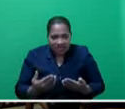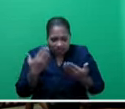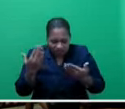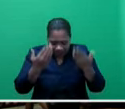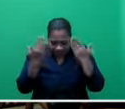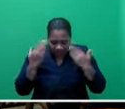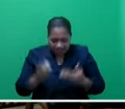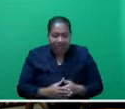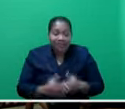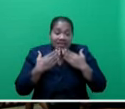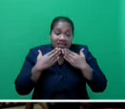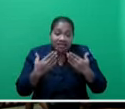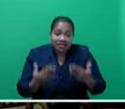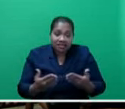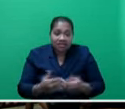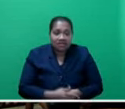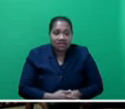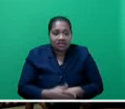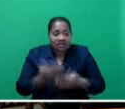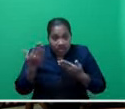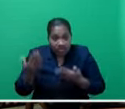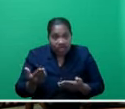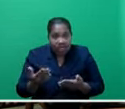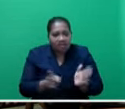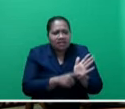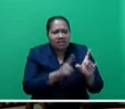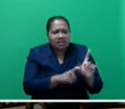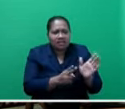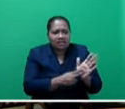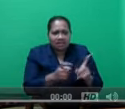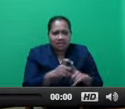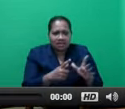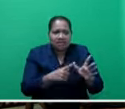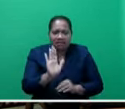I thank the Honorable Linda Tambuya for your contribution.